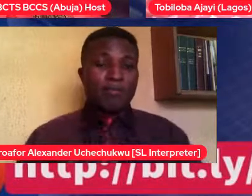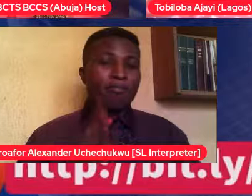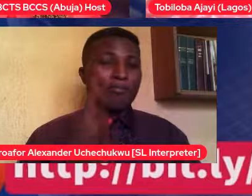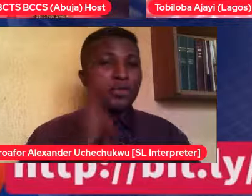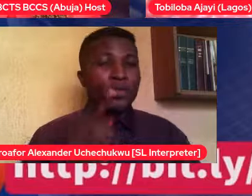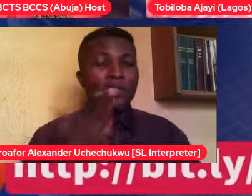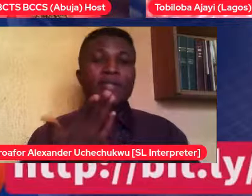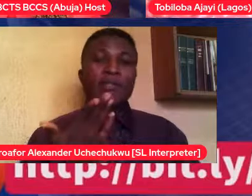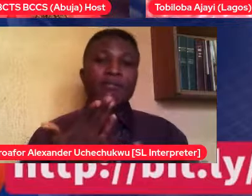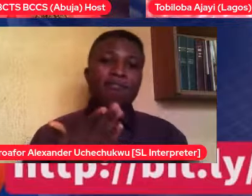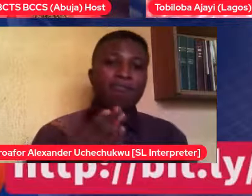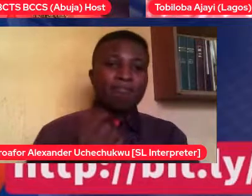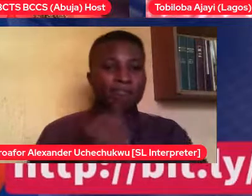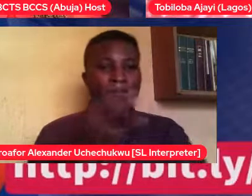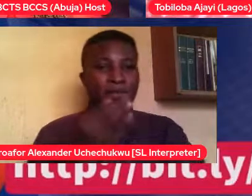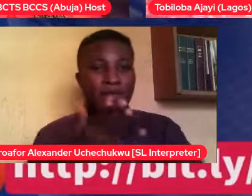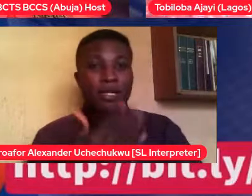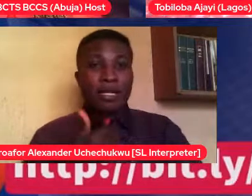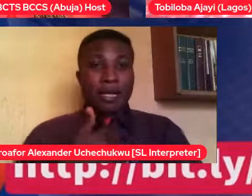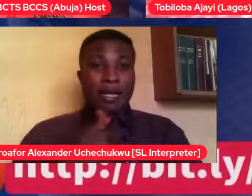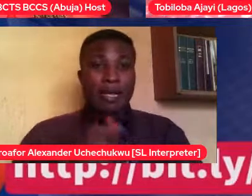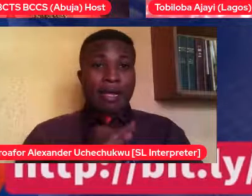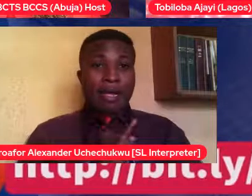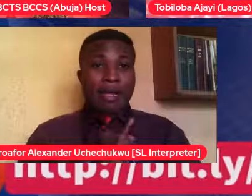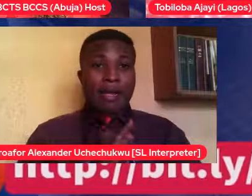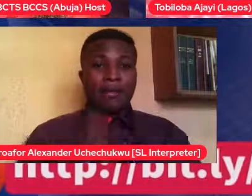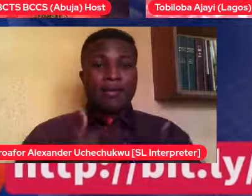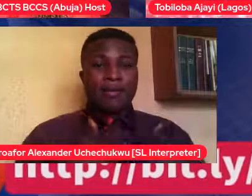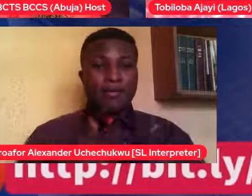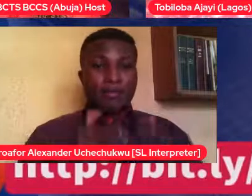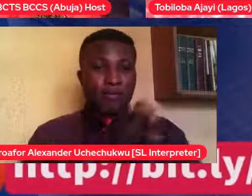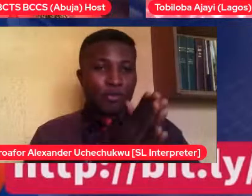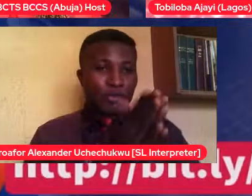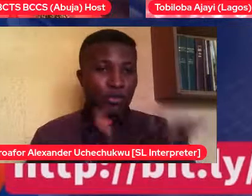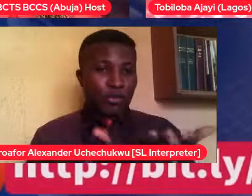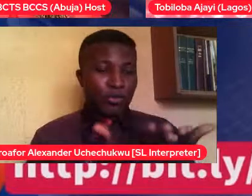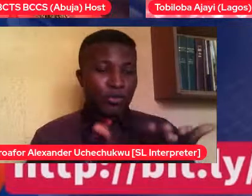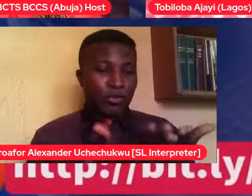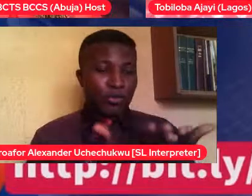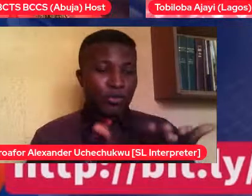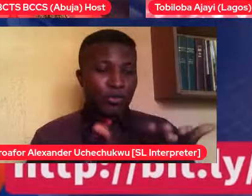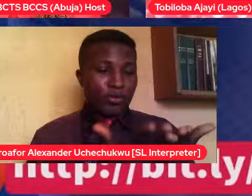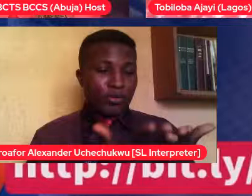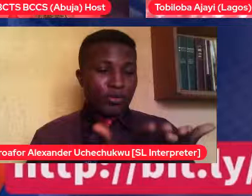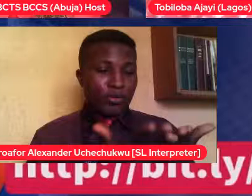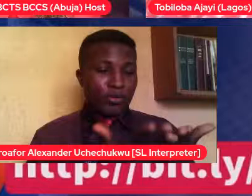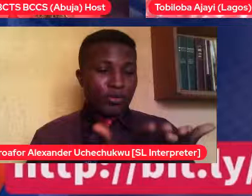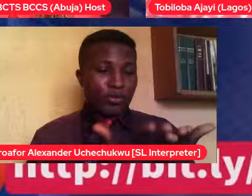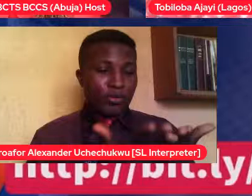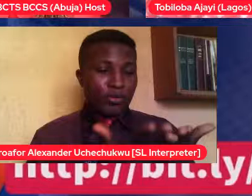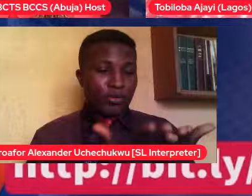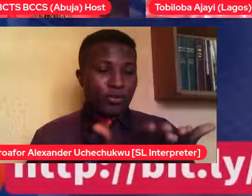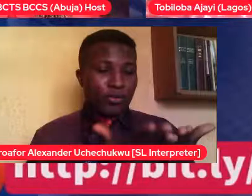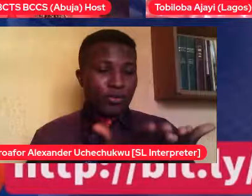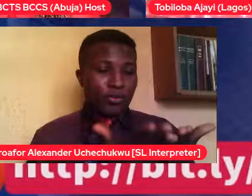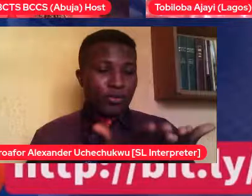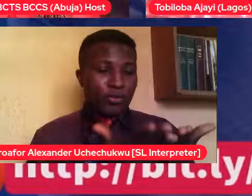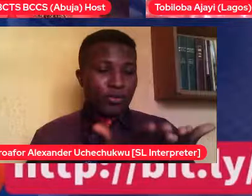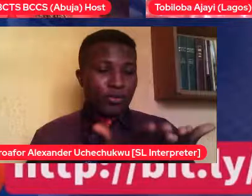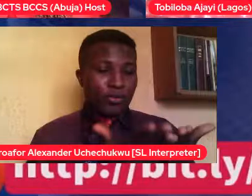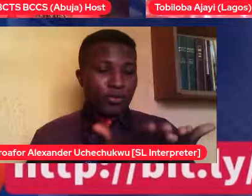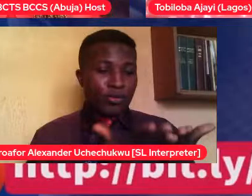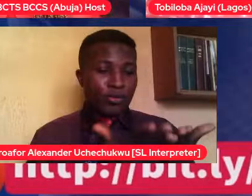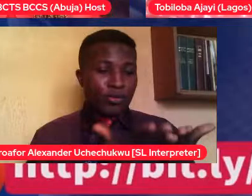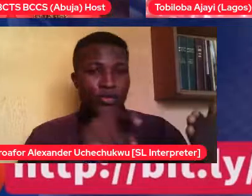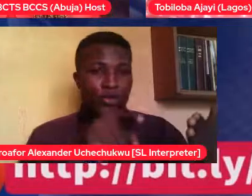presently. It's about to be published on the title is just before you get pitched. A guideline to